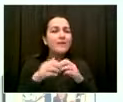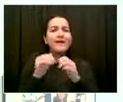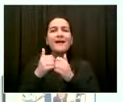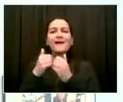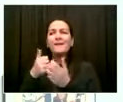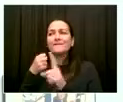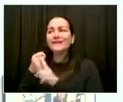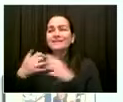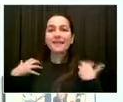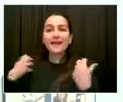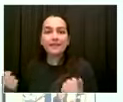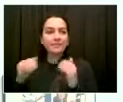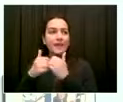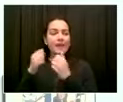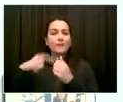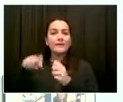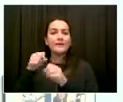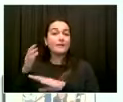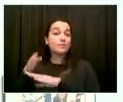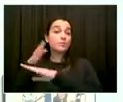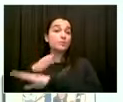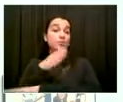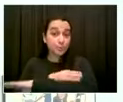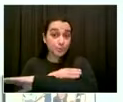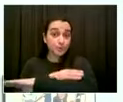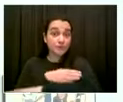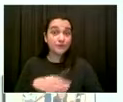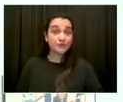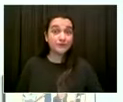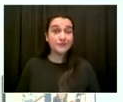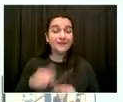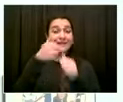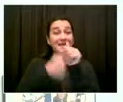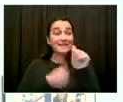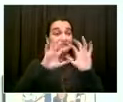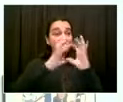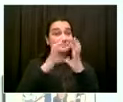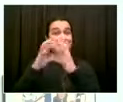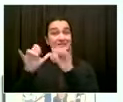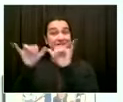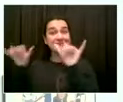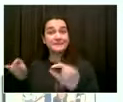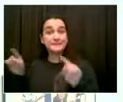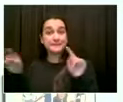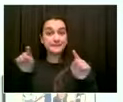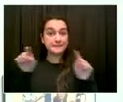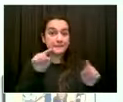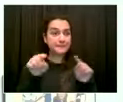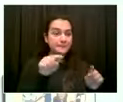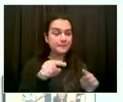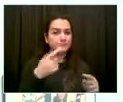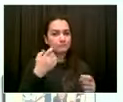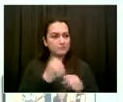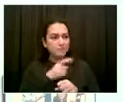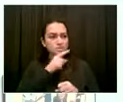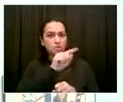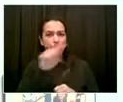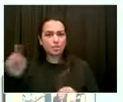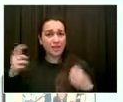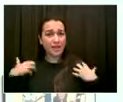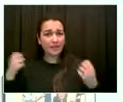contribute to health outcomes, and I'm grateful that you pointed out that this is not just about physical health, but about mental health as well.